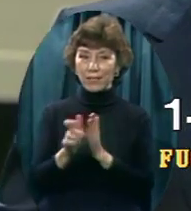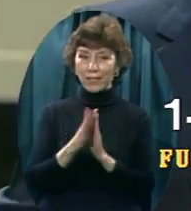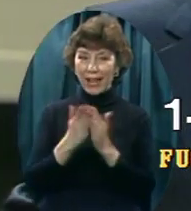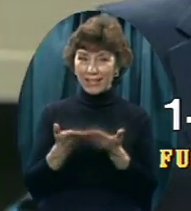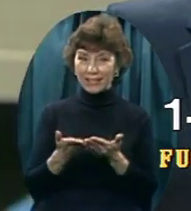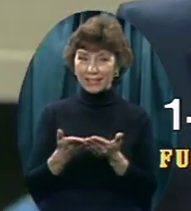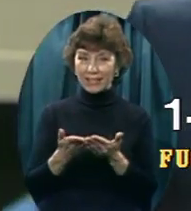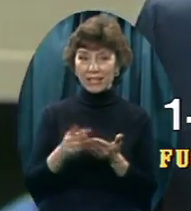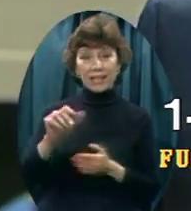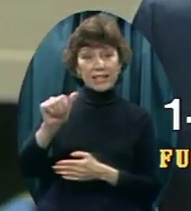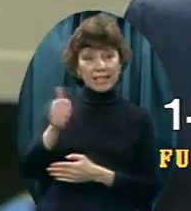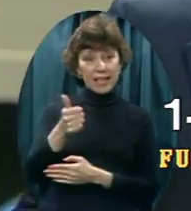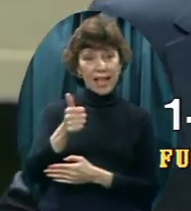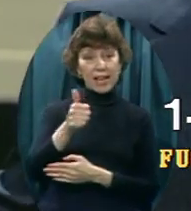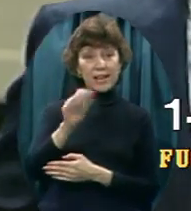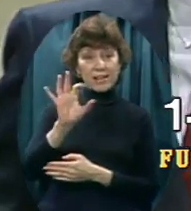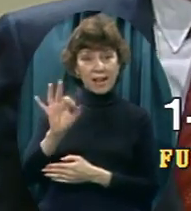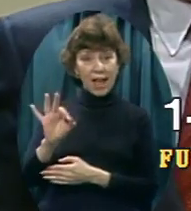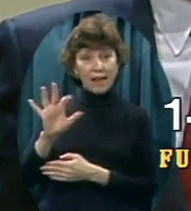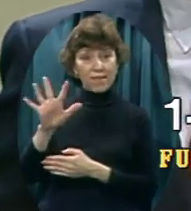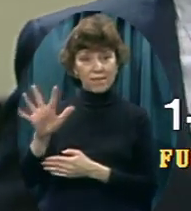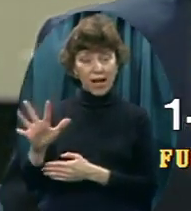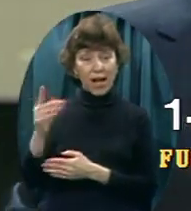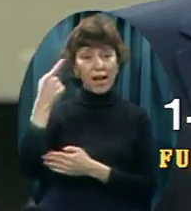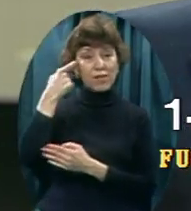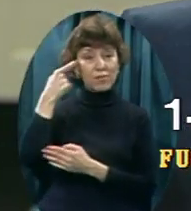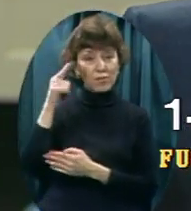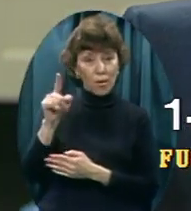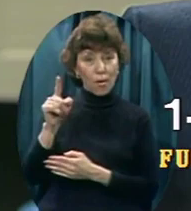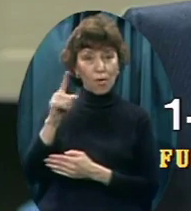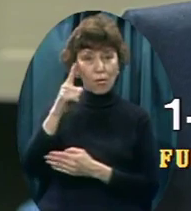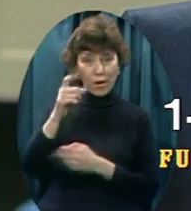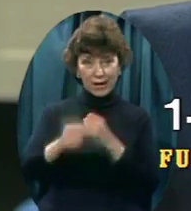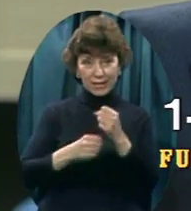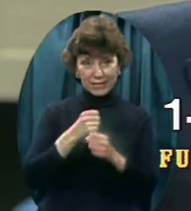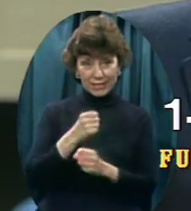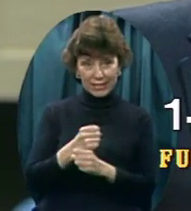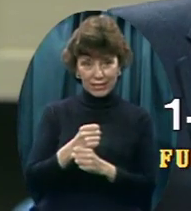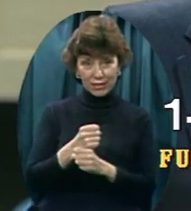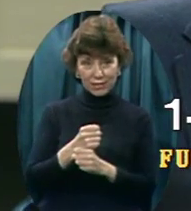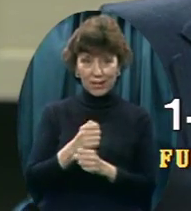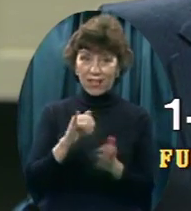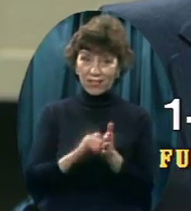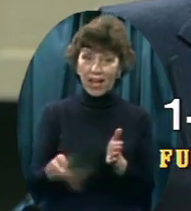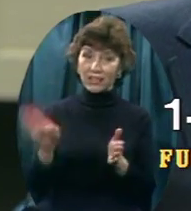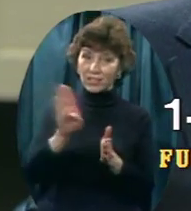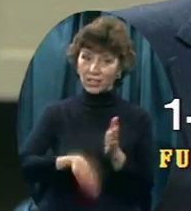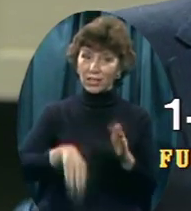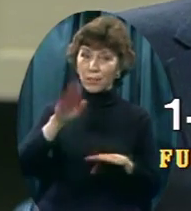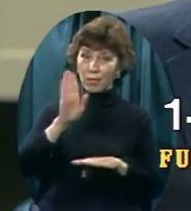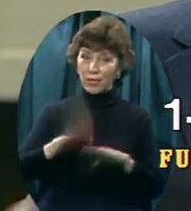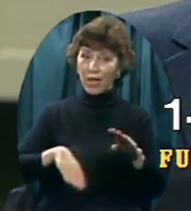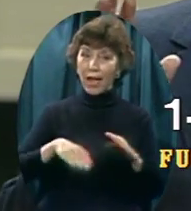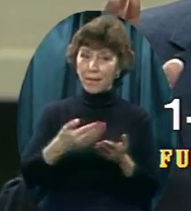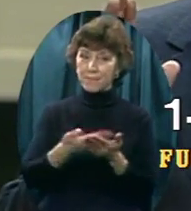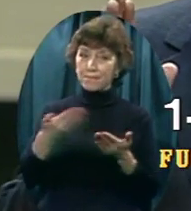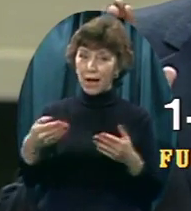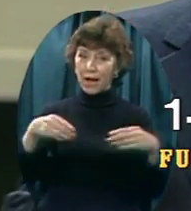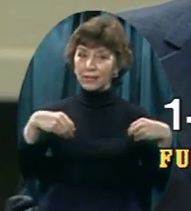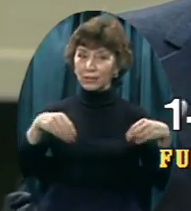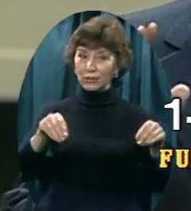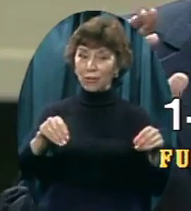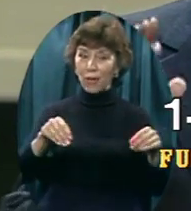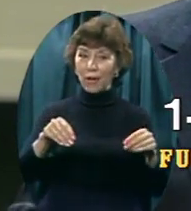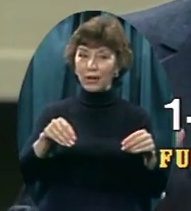bill you later for $10.95. It's normally $21.45 per cover cost. And you can pay when you're able. But you'll get the